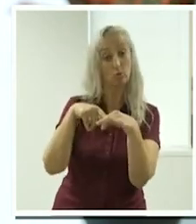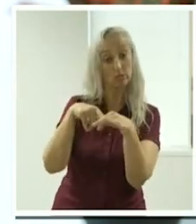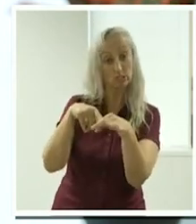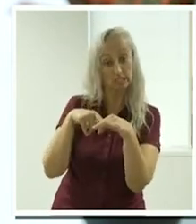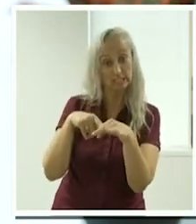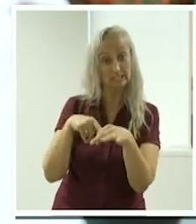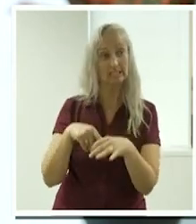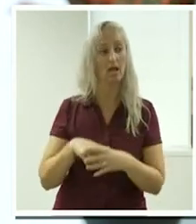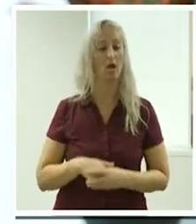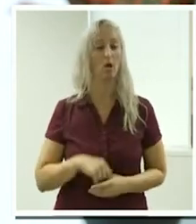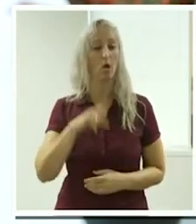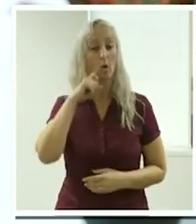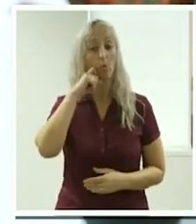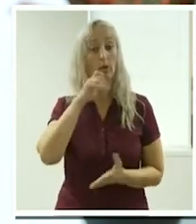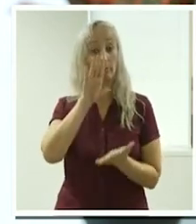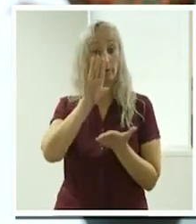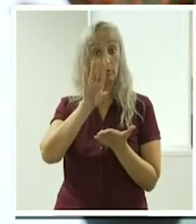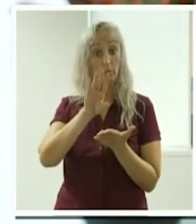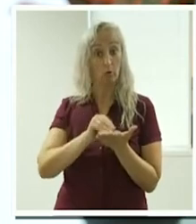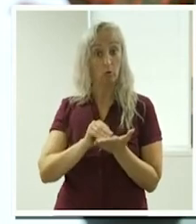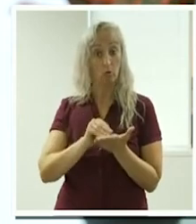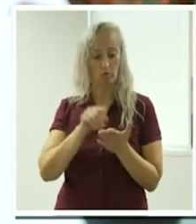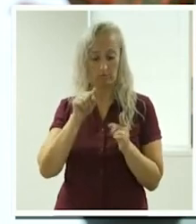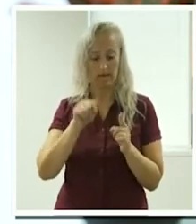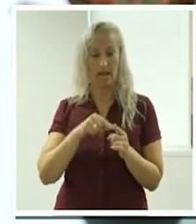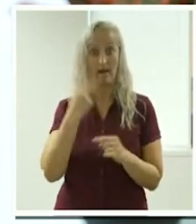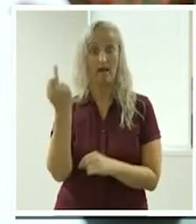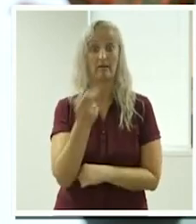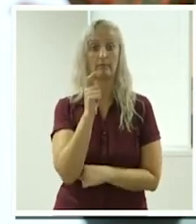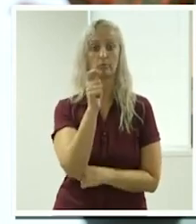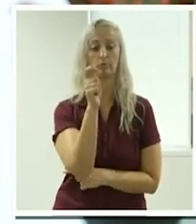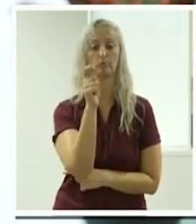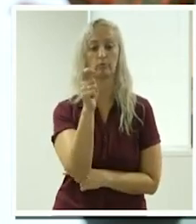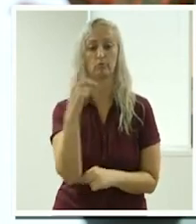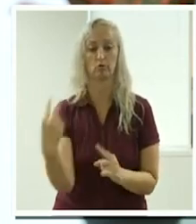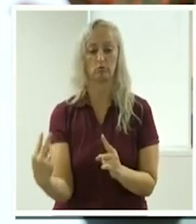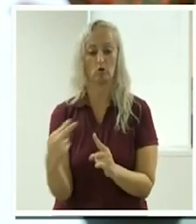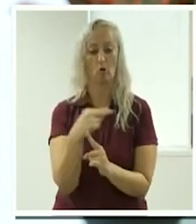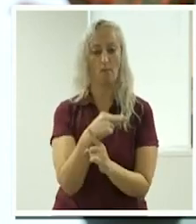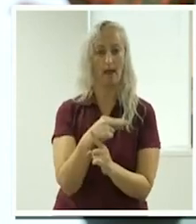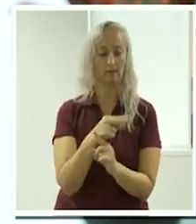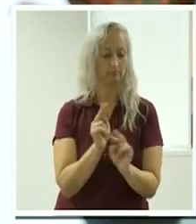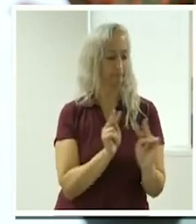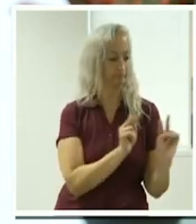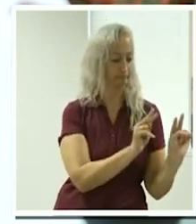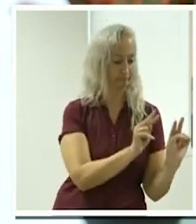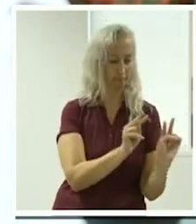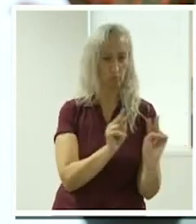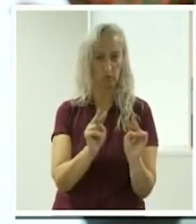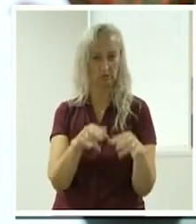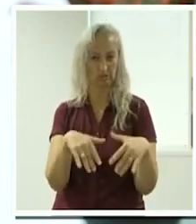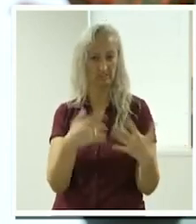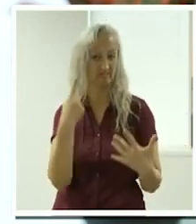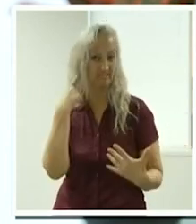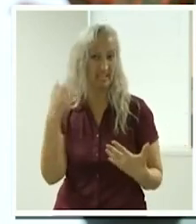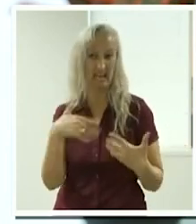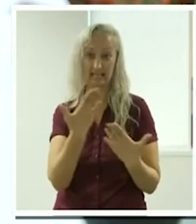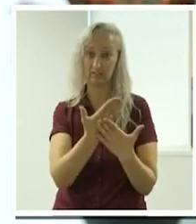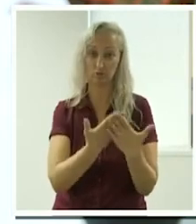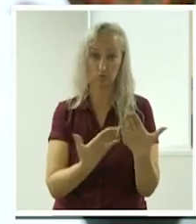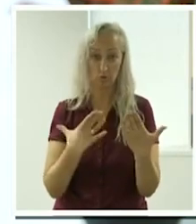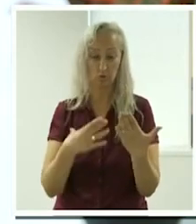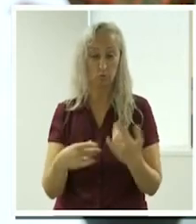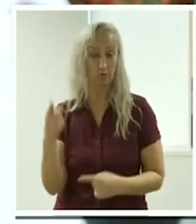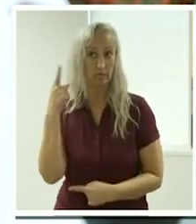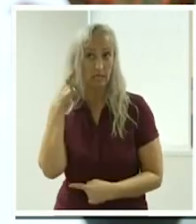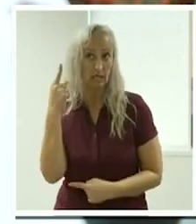going to have a recording of the session available so you'll be able to go back and and re-hear some of the um stories that have been shared today and some of the